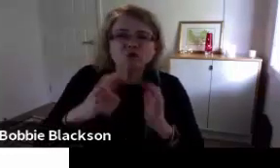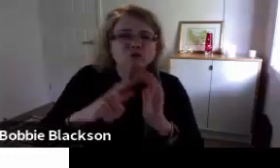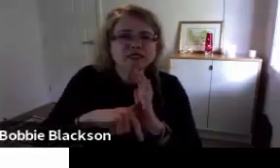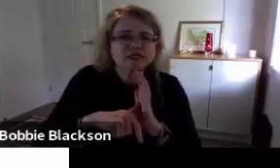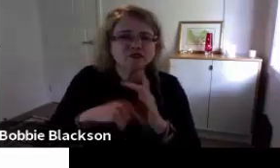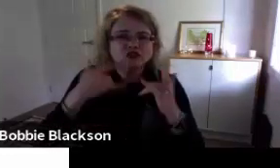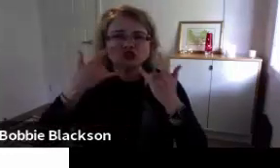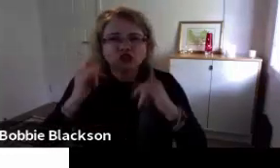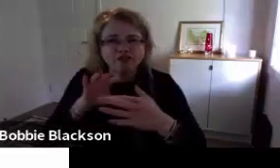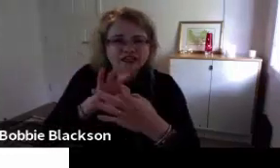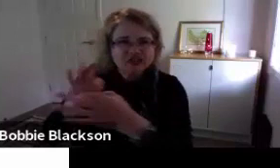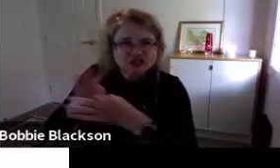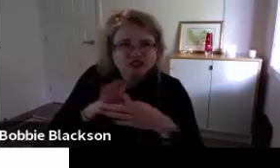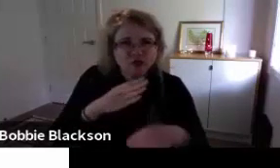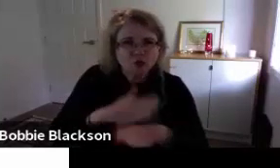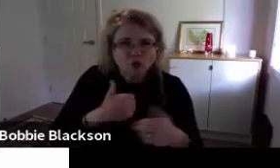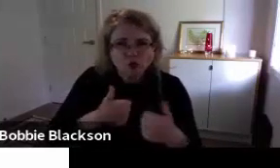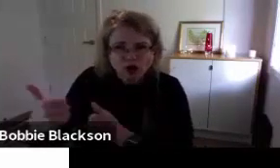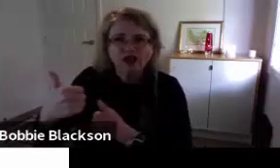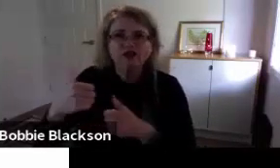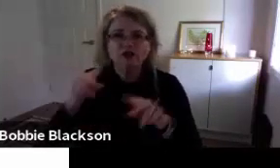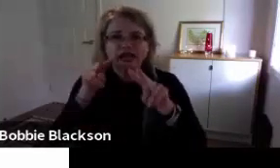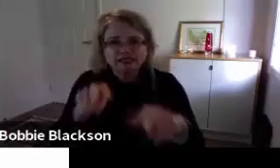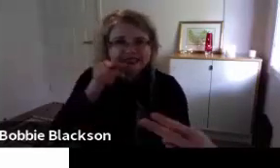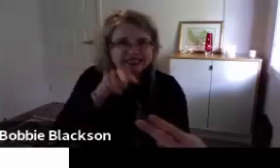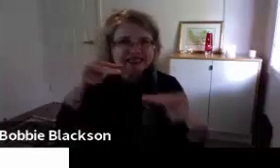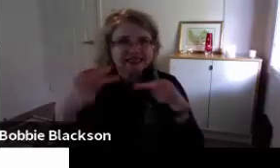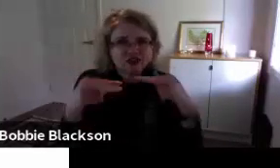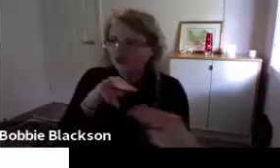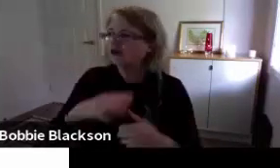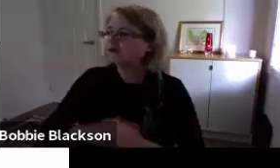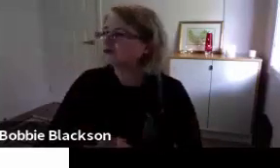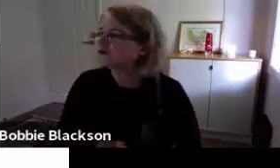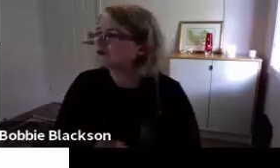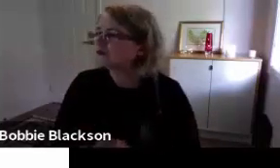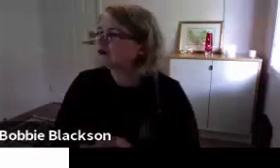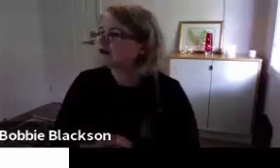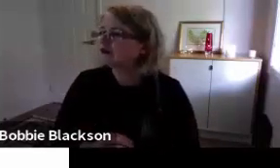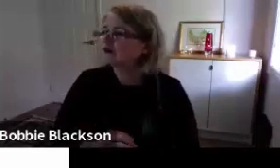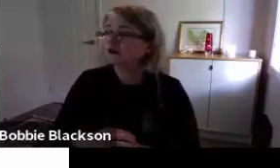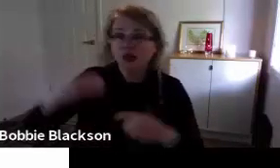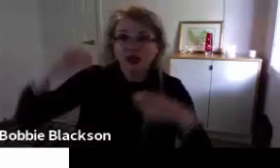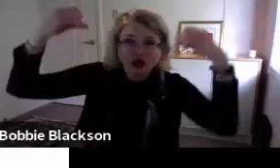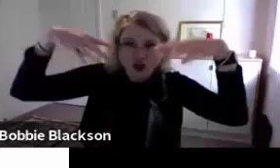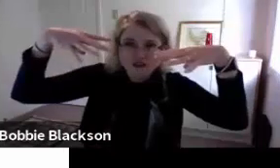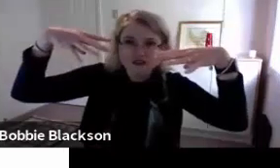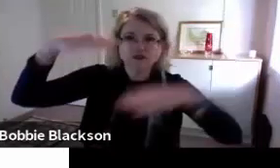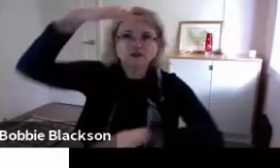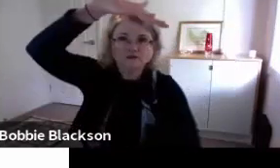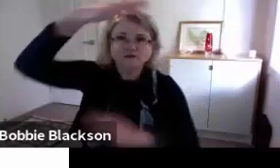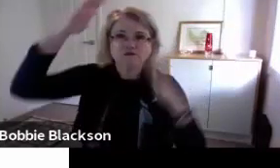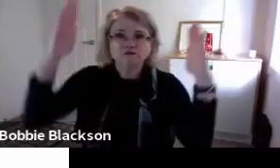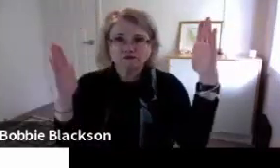with the student, interpreter and academic beforehand to make sure that you can see each other